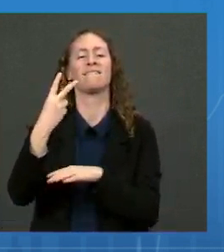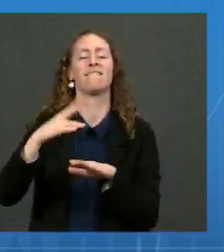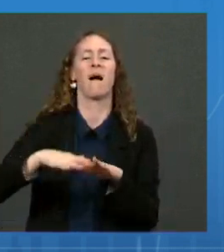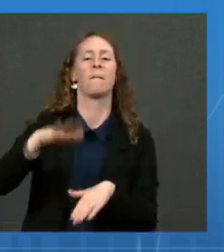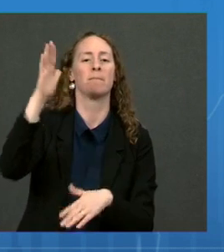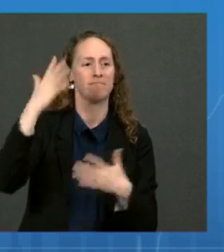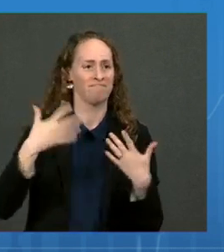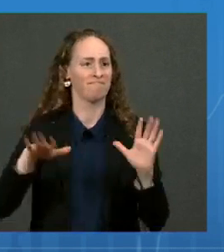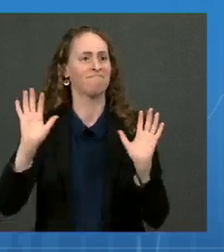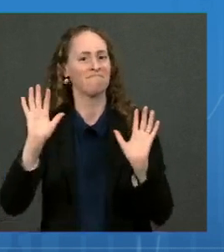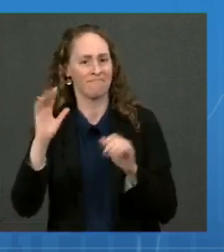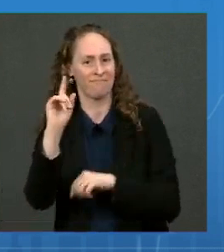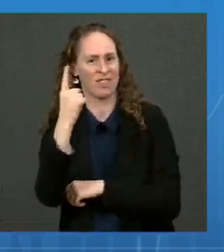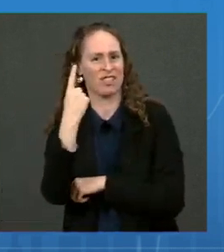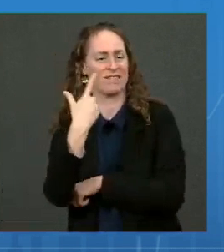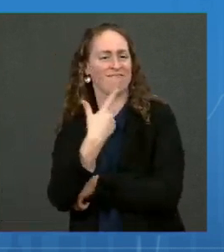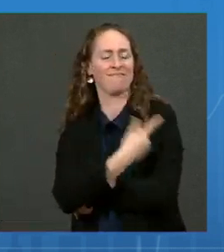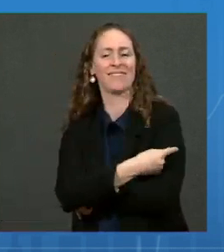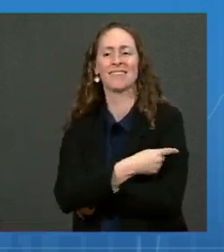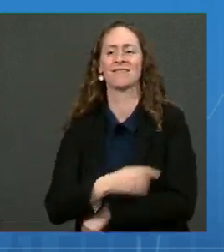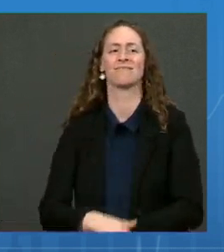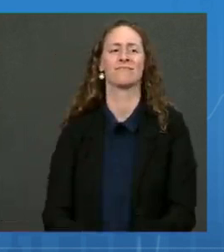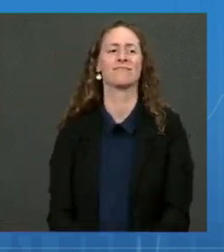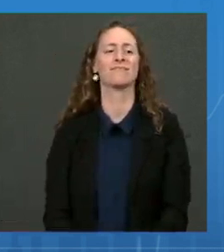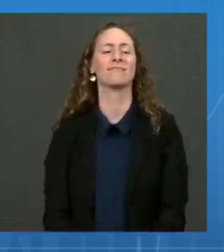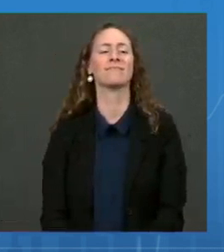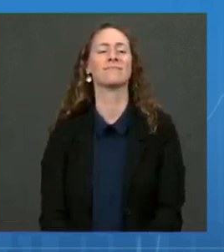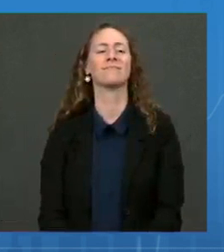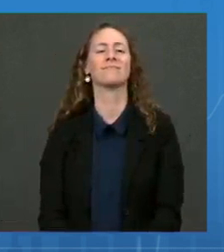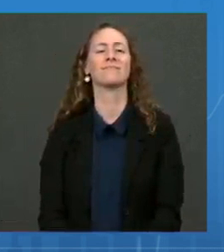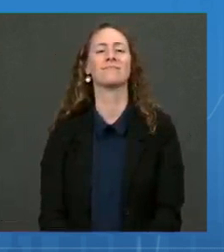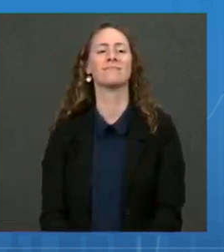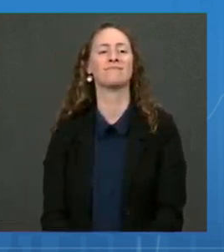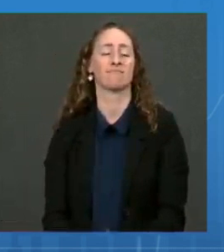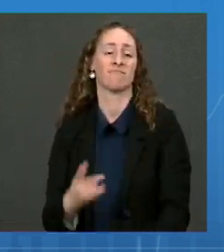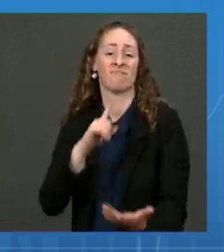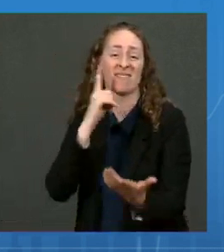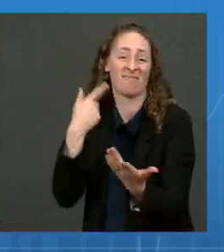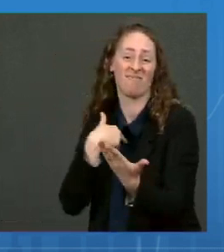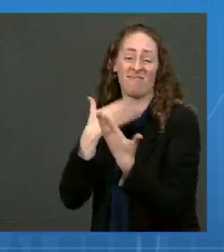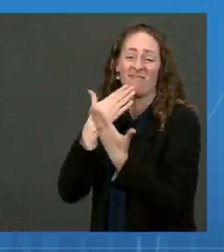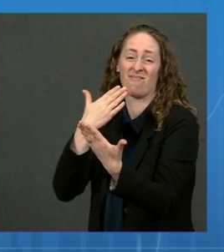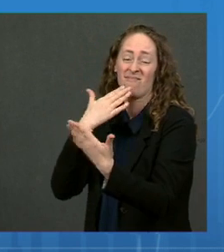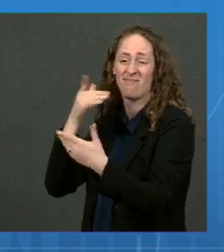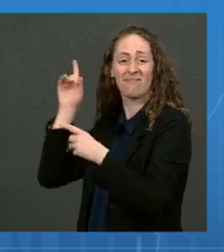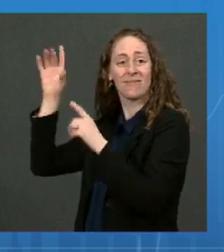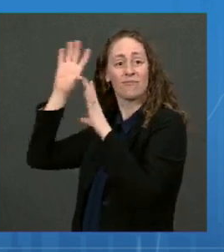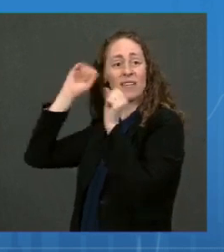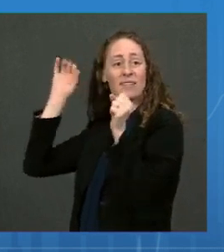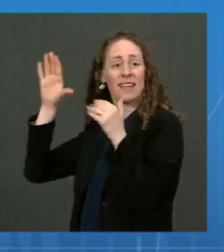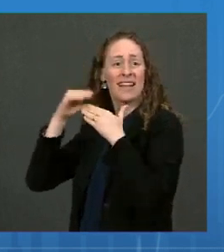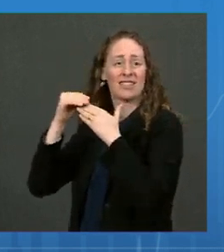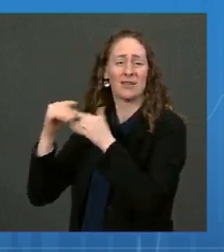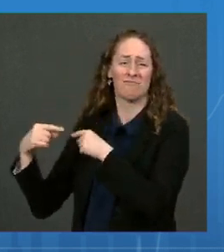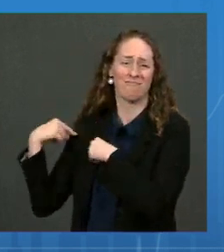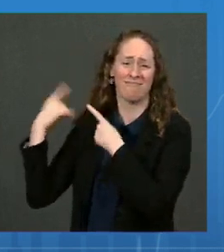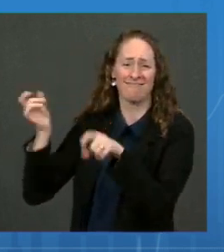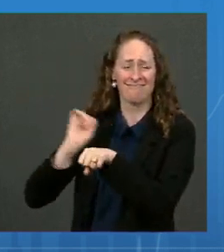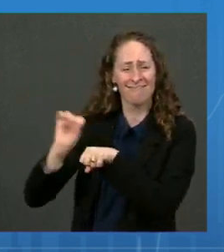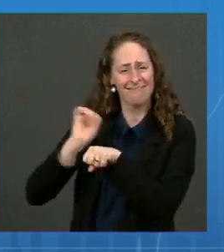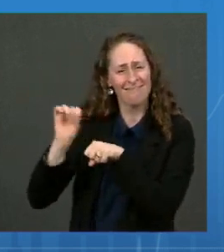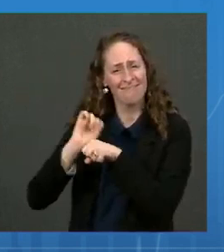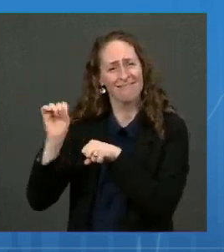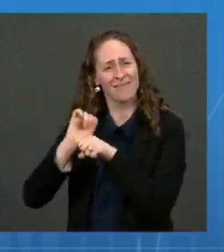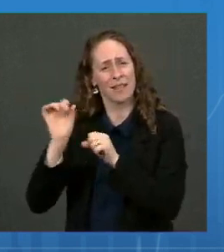And thanks to the President's leadership on vaccination requirements, we continue to make important progress. More than